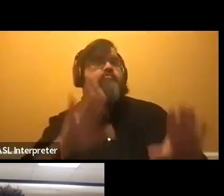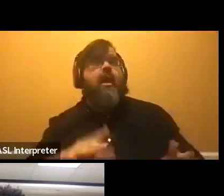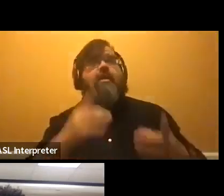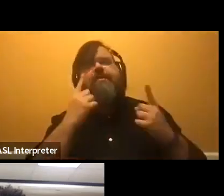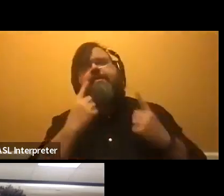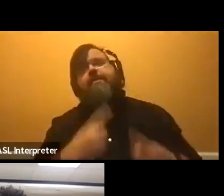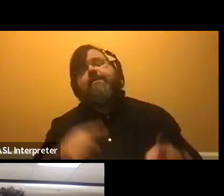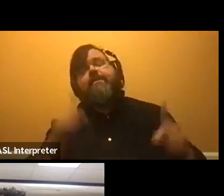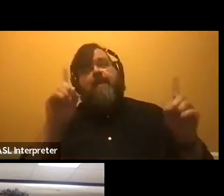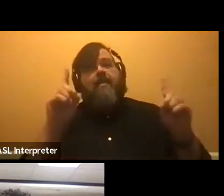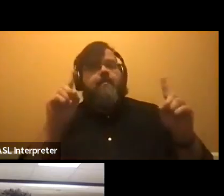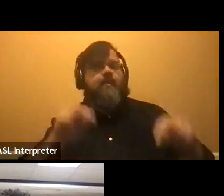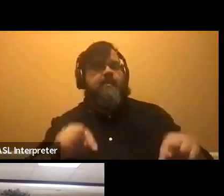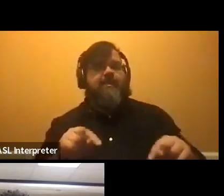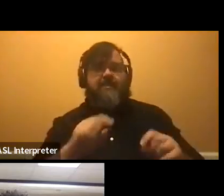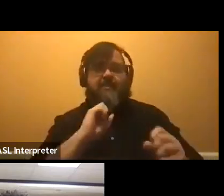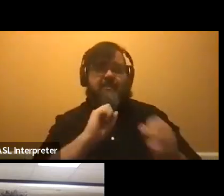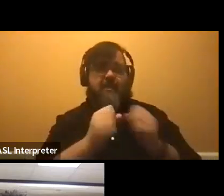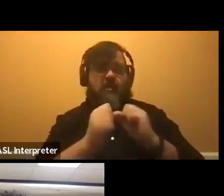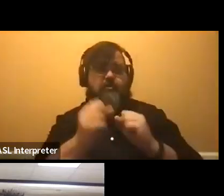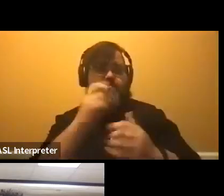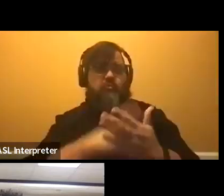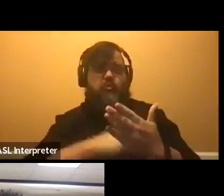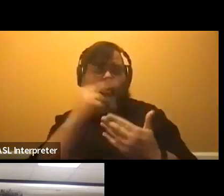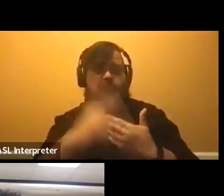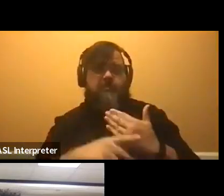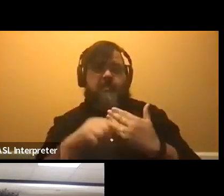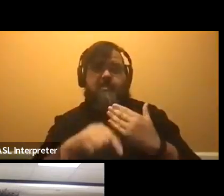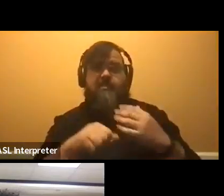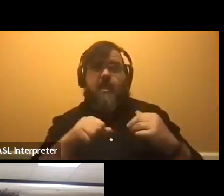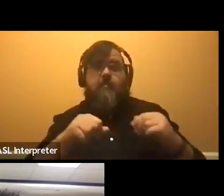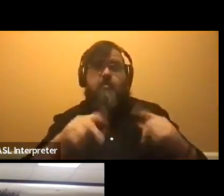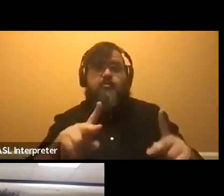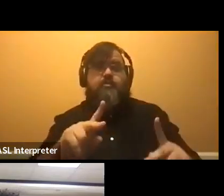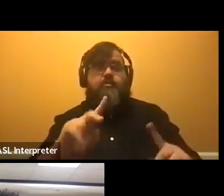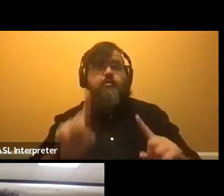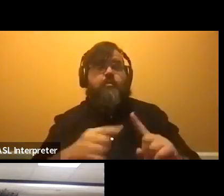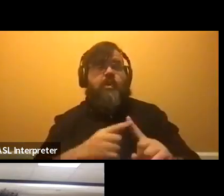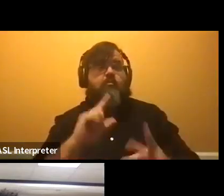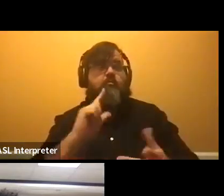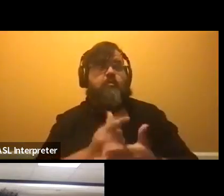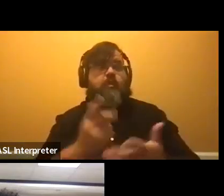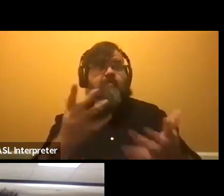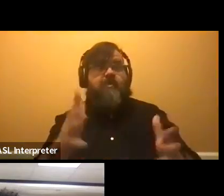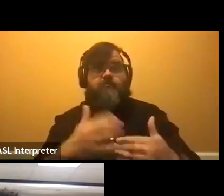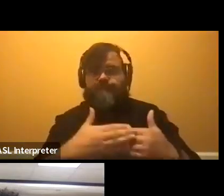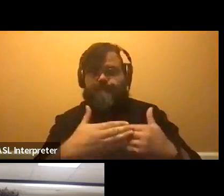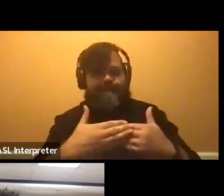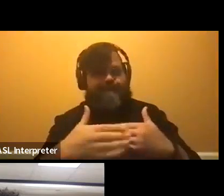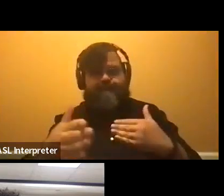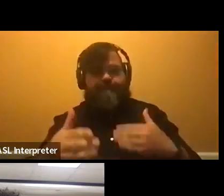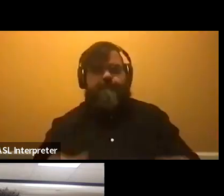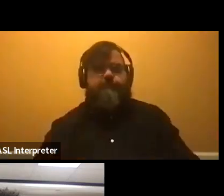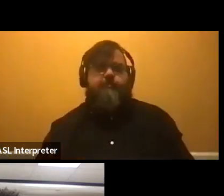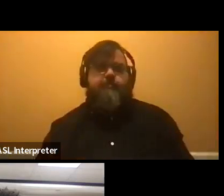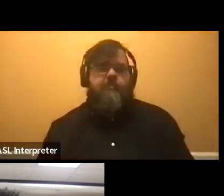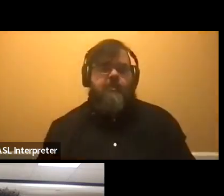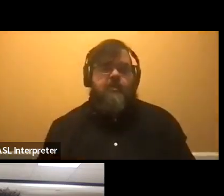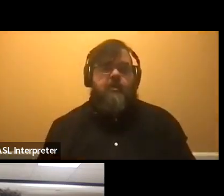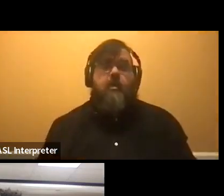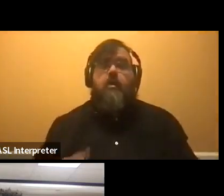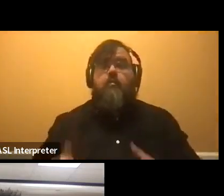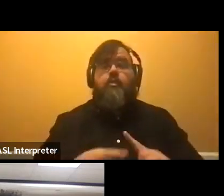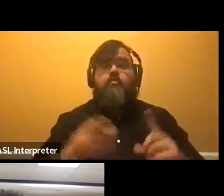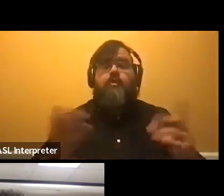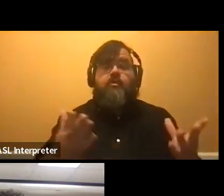scholarship programs and these opportunities when you, after you graduate. So please, when you're here, um, definitely encourage you to study abroad